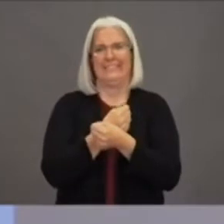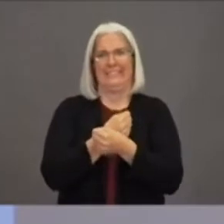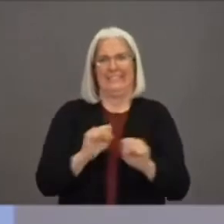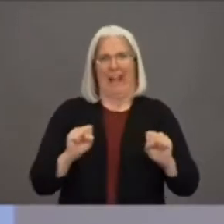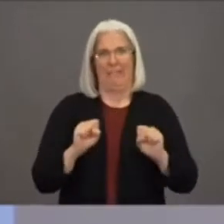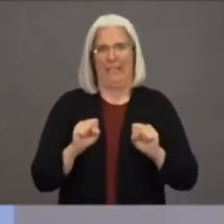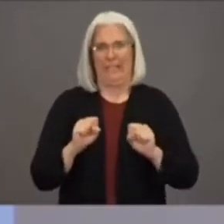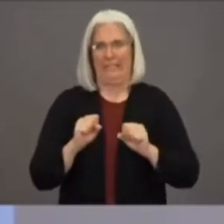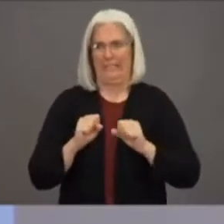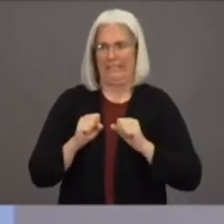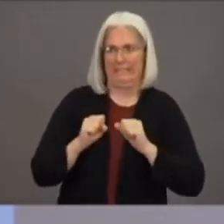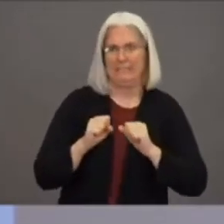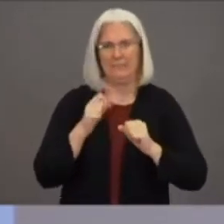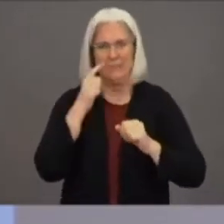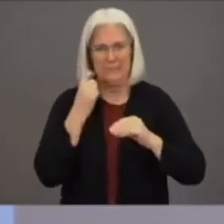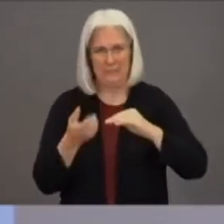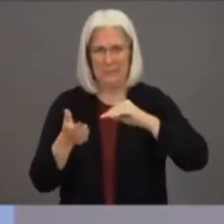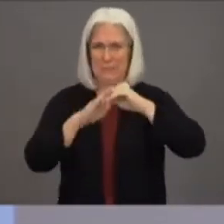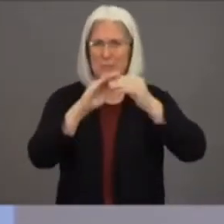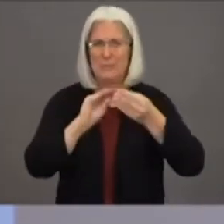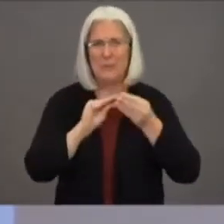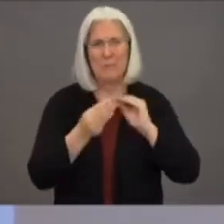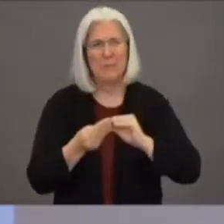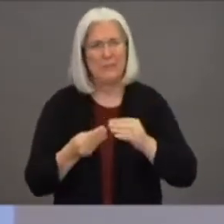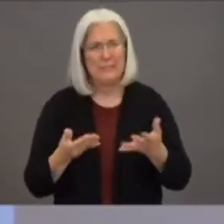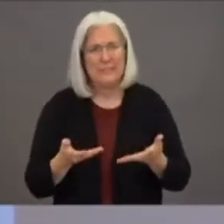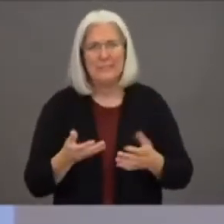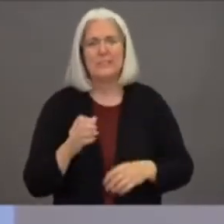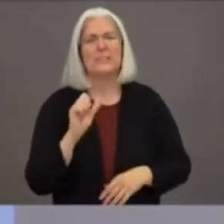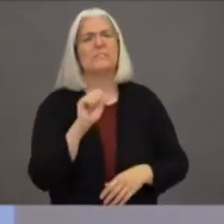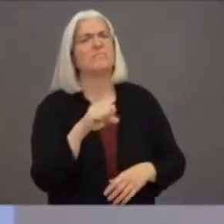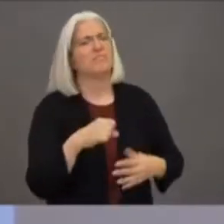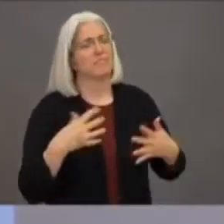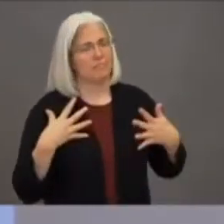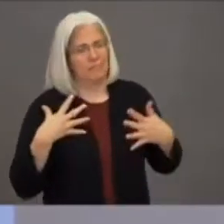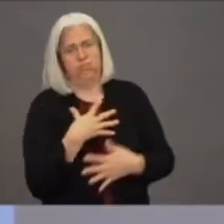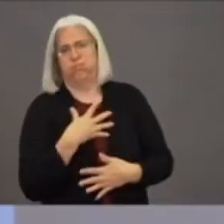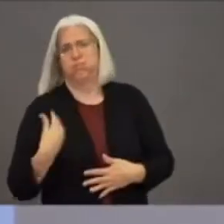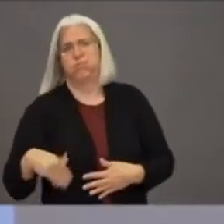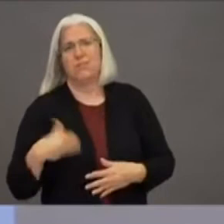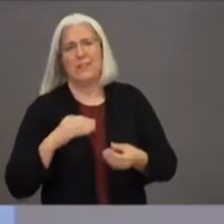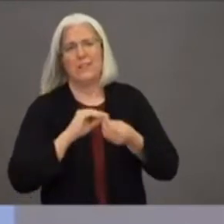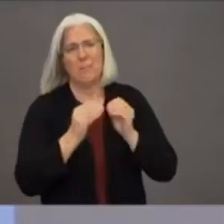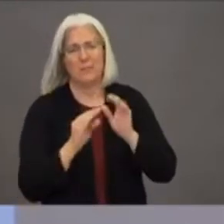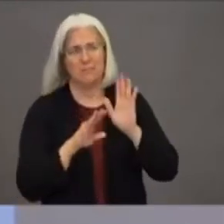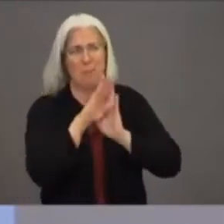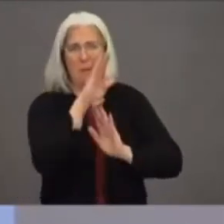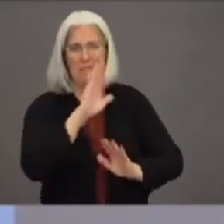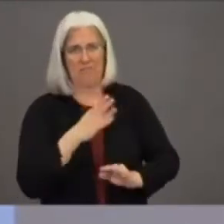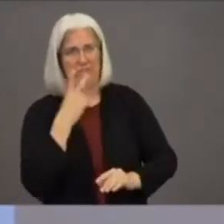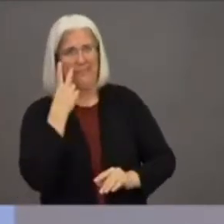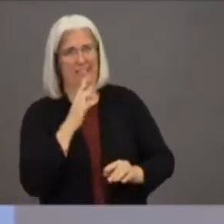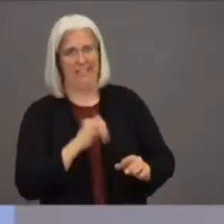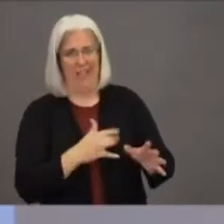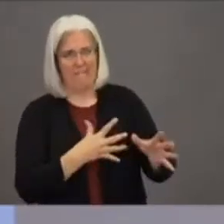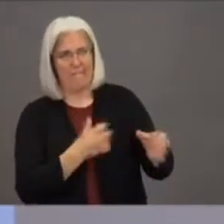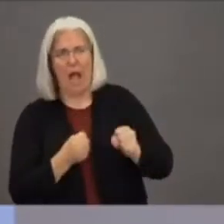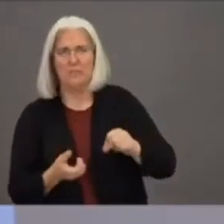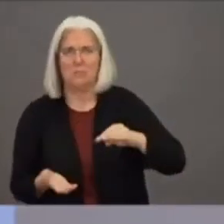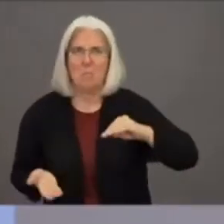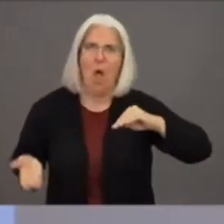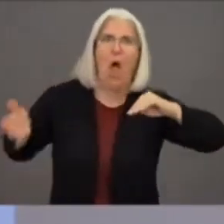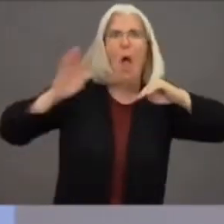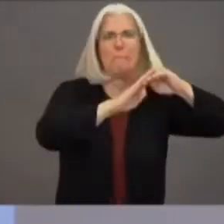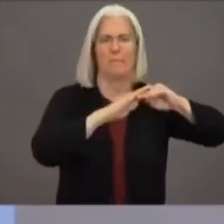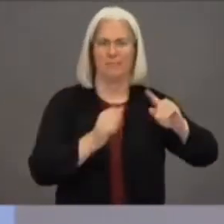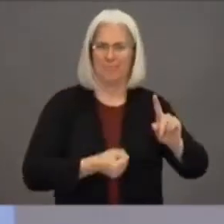you not to lower your guard. This is a time to protect ourselves, to protect our loved ones and to protect our community. And the way that